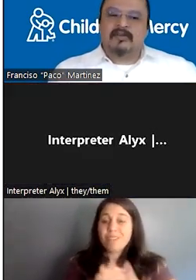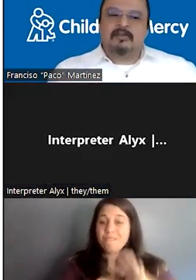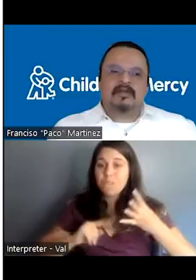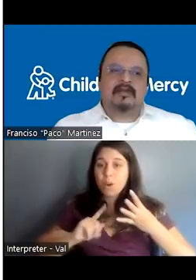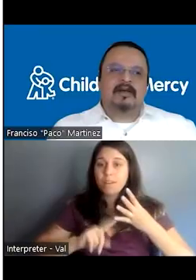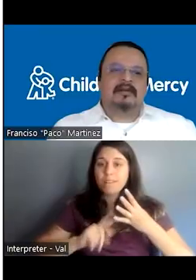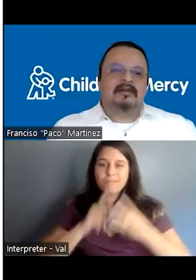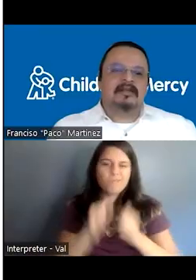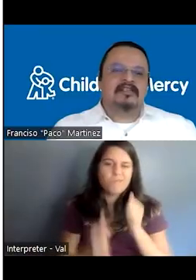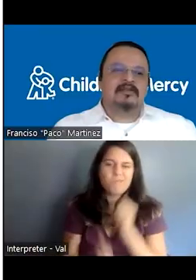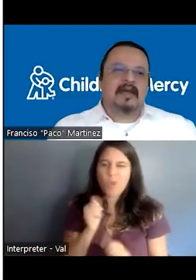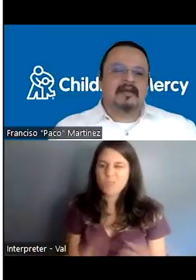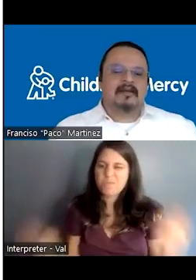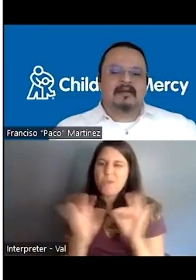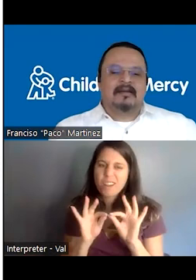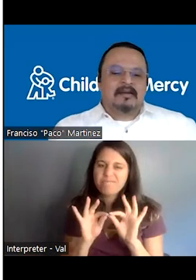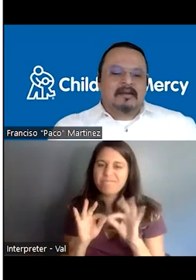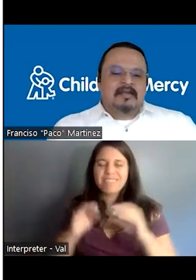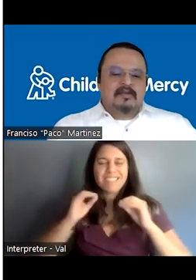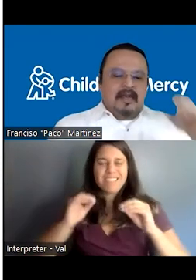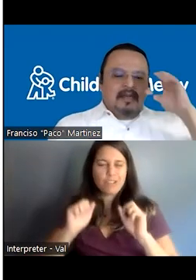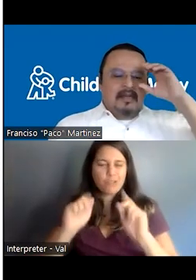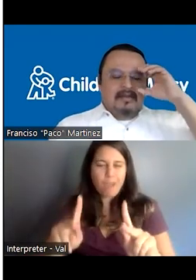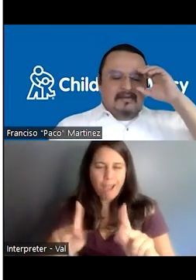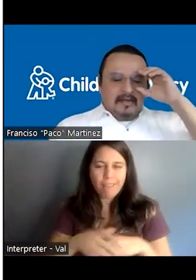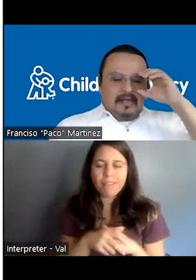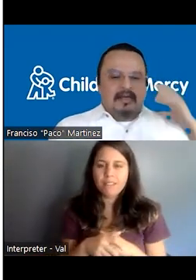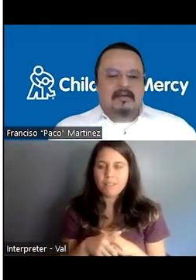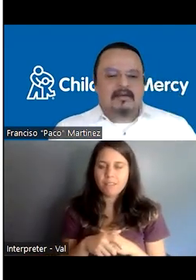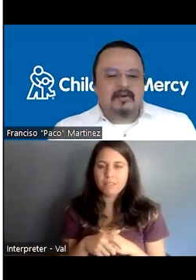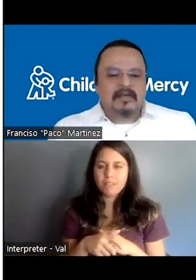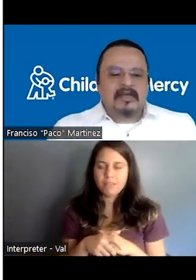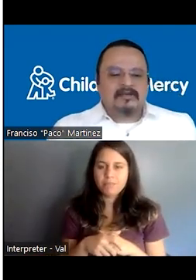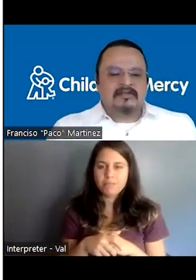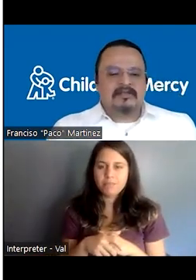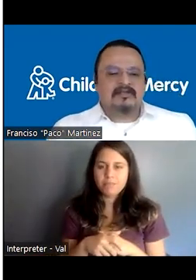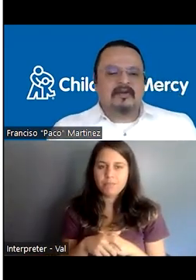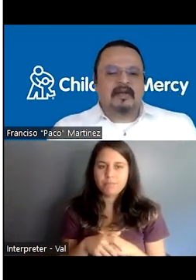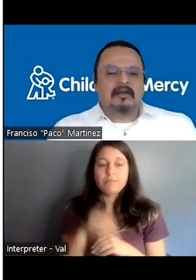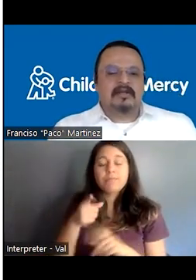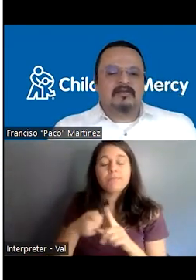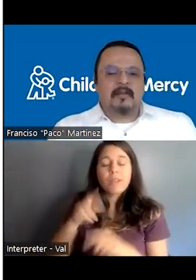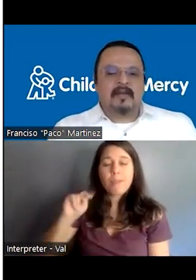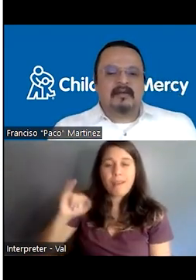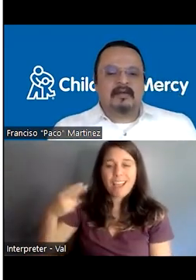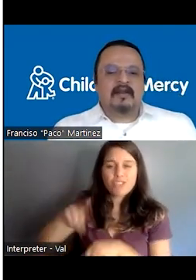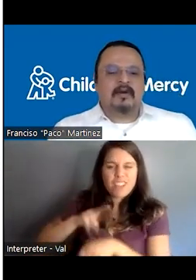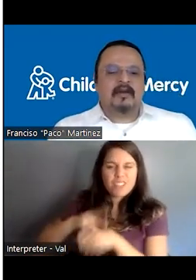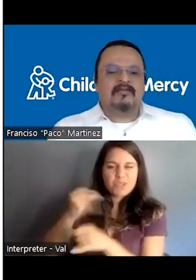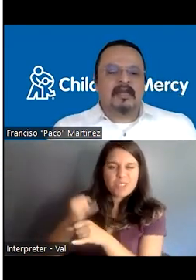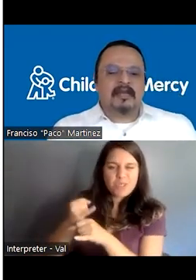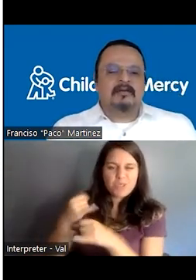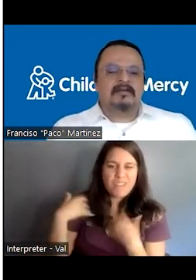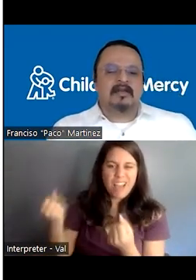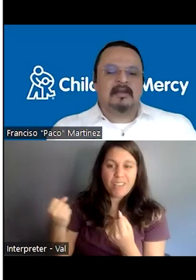this is the most important one. Teach back. Teach back. And this is, uh, from the national institutes of health. teach back method is a